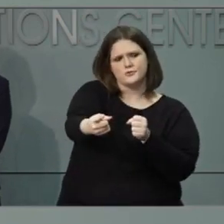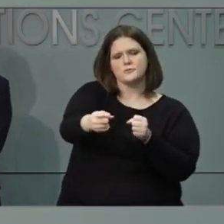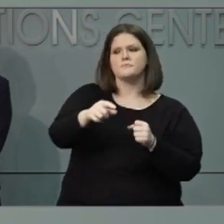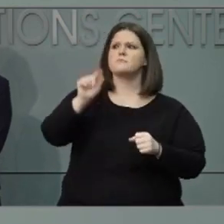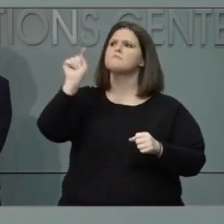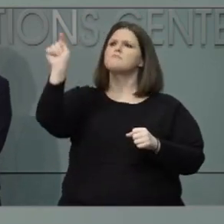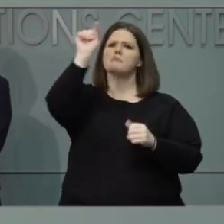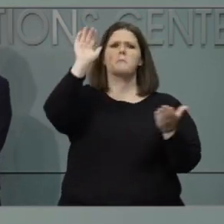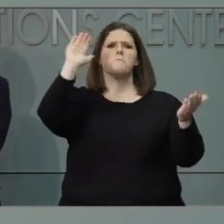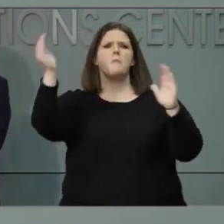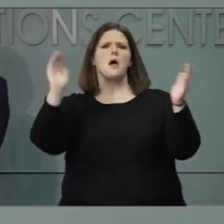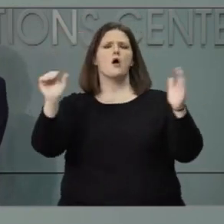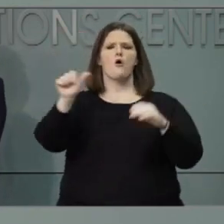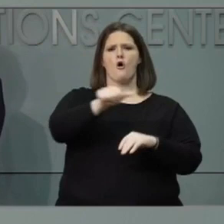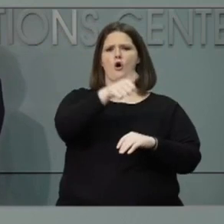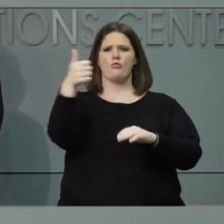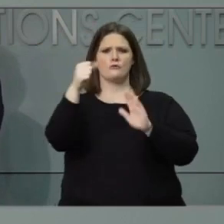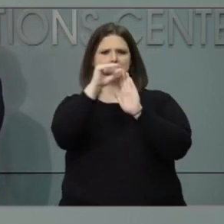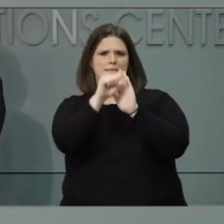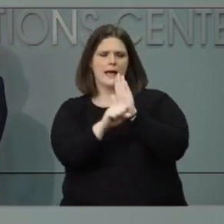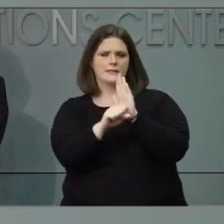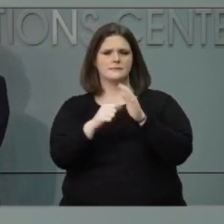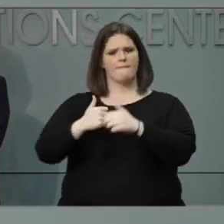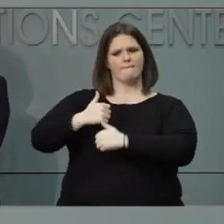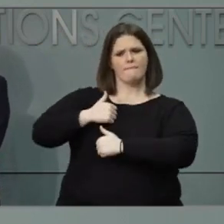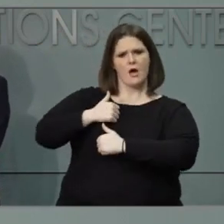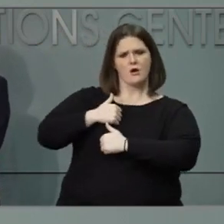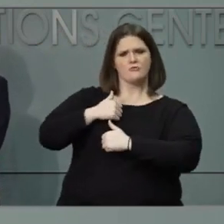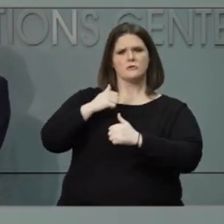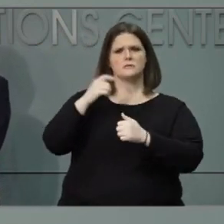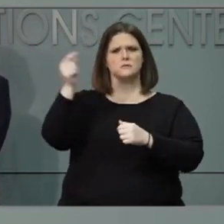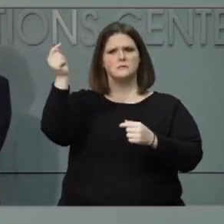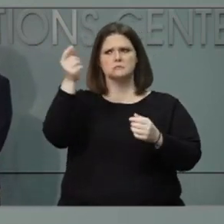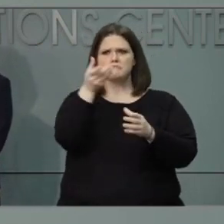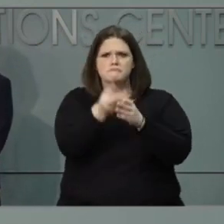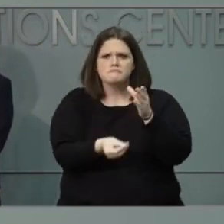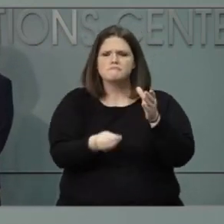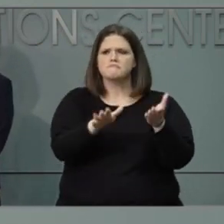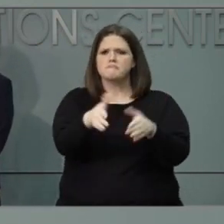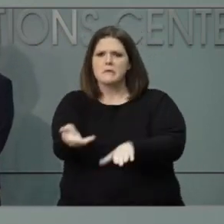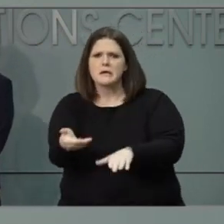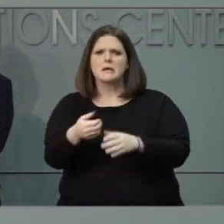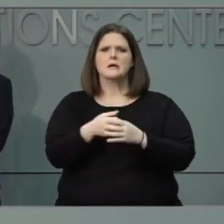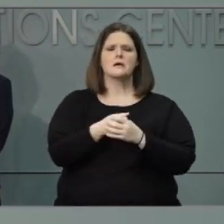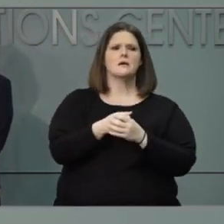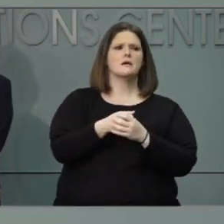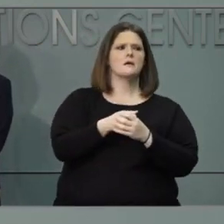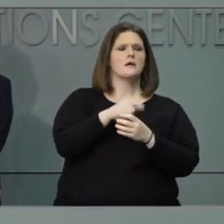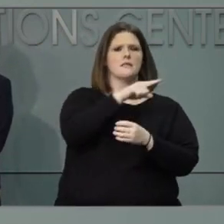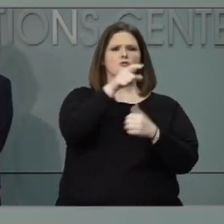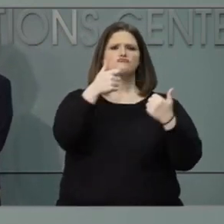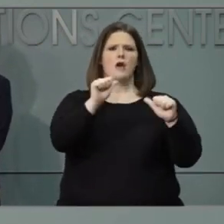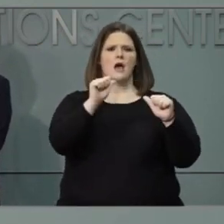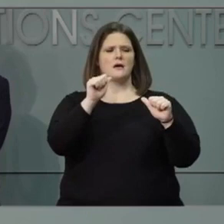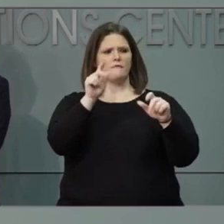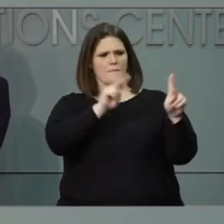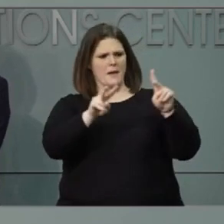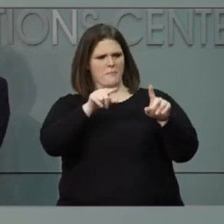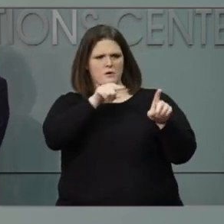other states where there have been deaths in veterans' homes, there's been an effort to hold folks accountable.